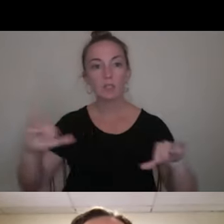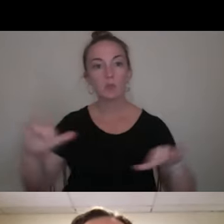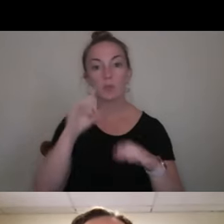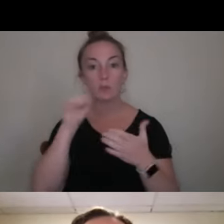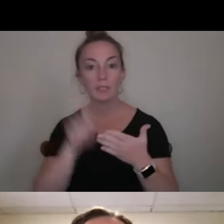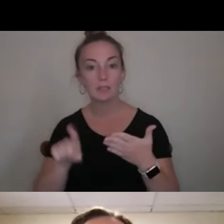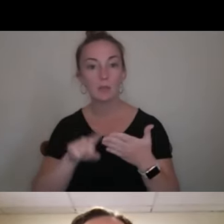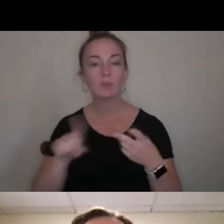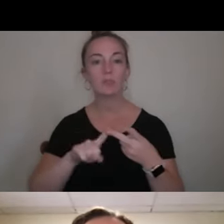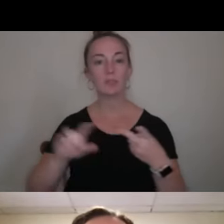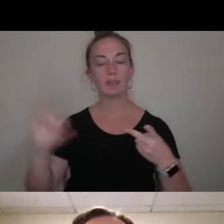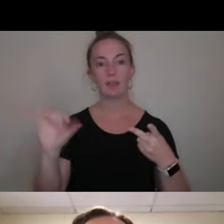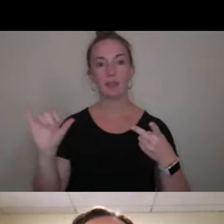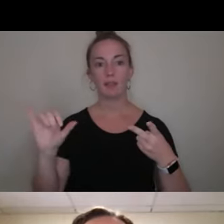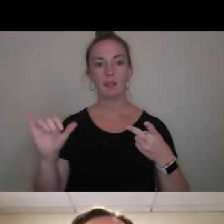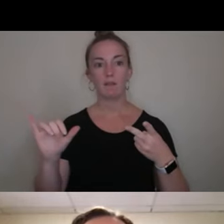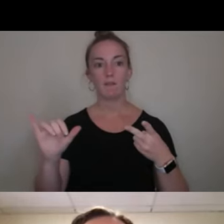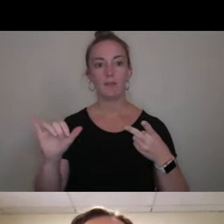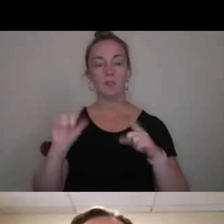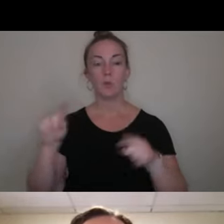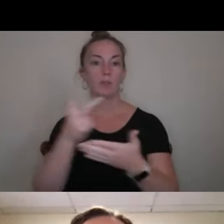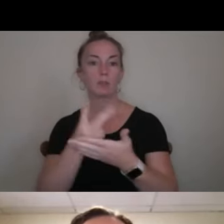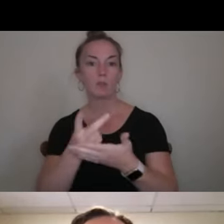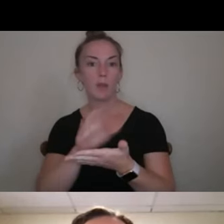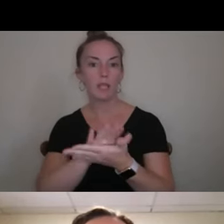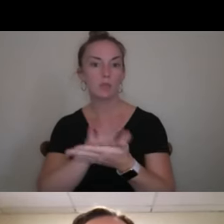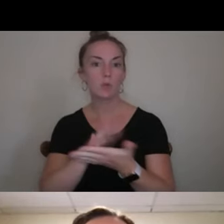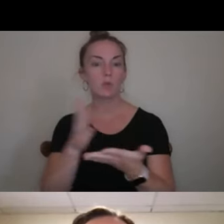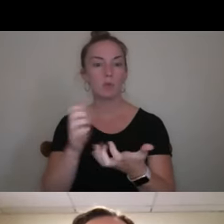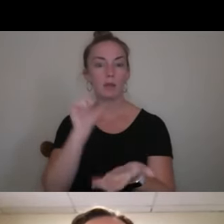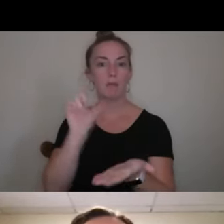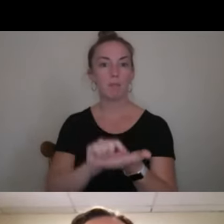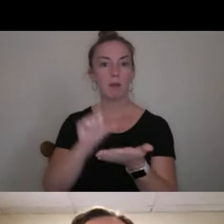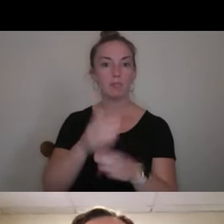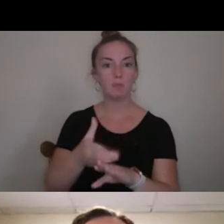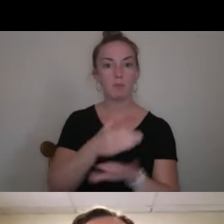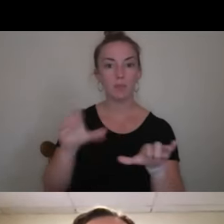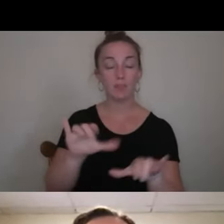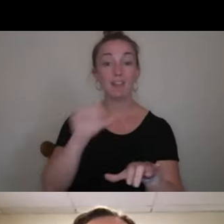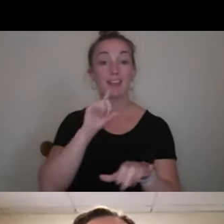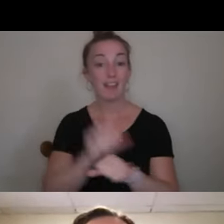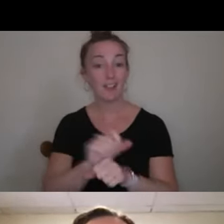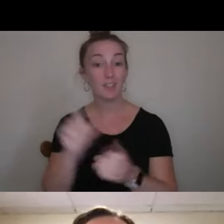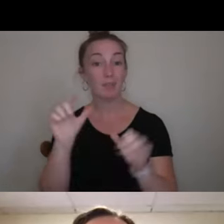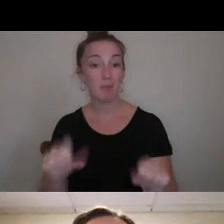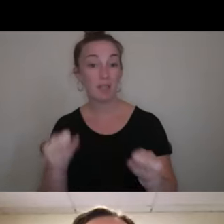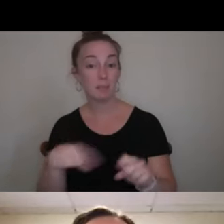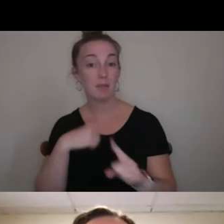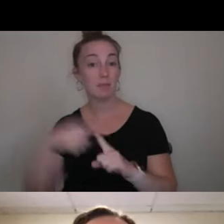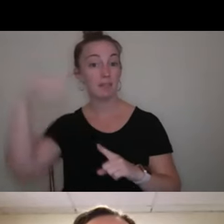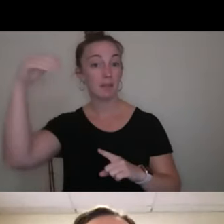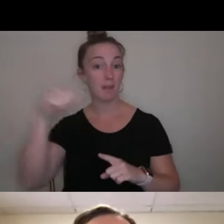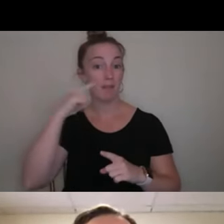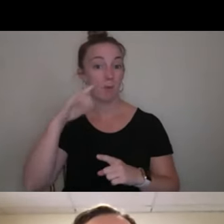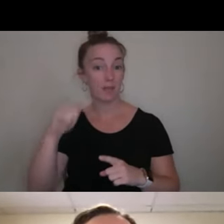and like going to grad school and you want to be like published before you want to do that, that's actually a possibility and you get paid for it.